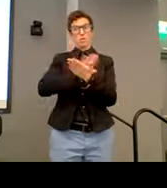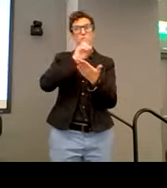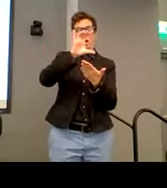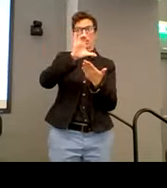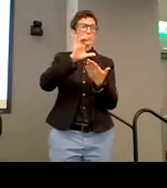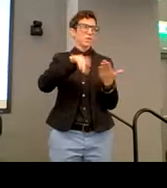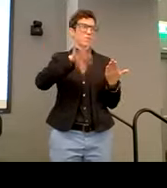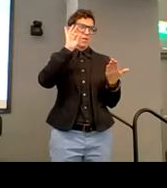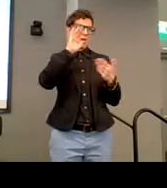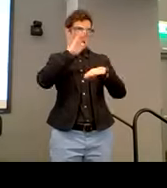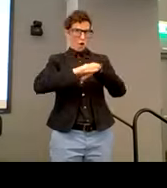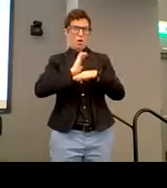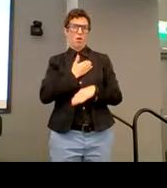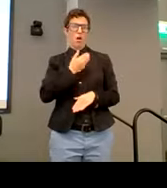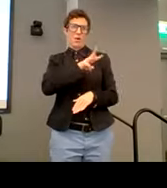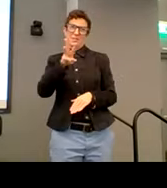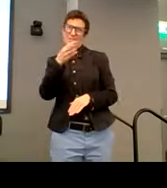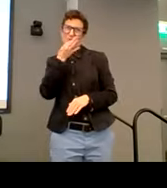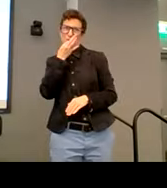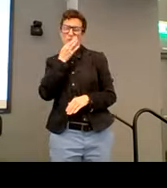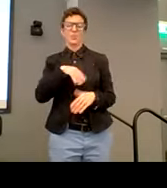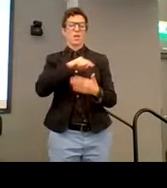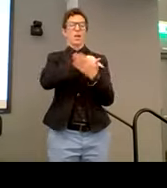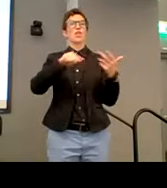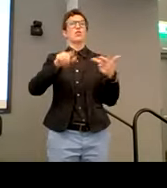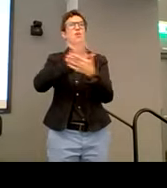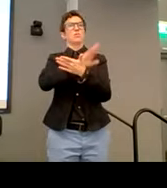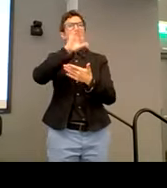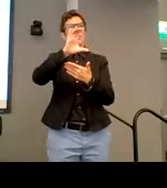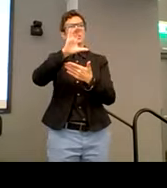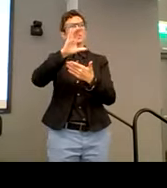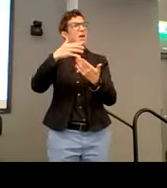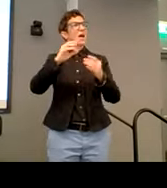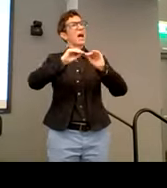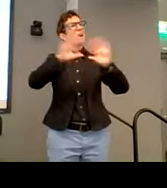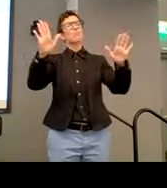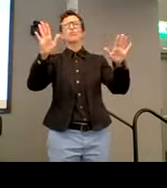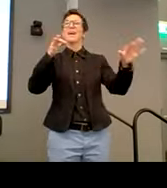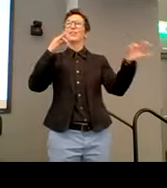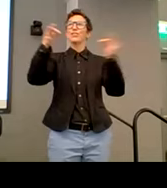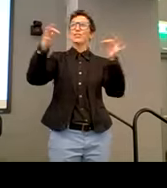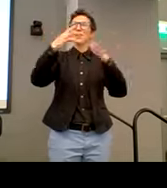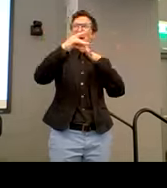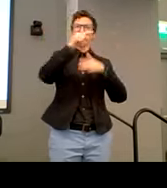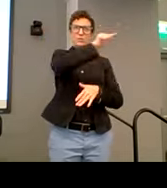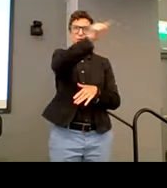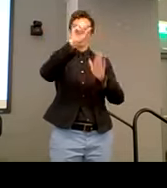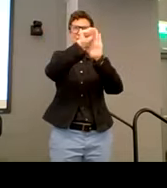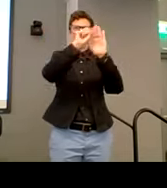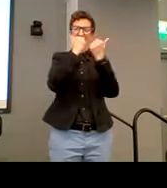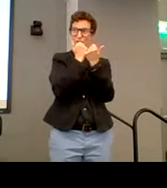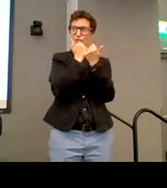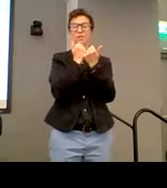IATS's website soon. Uh, these documents provide practical, clear guidance for state agencies. Um,